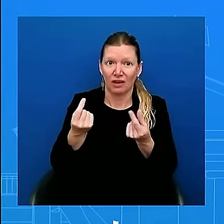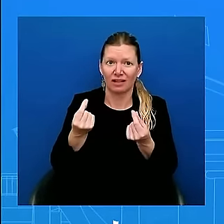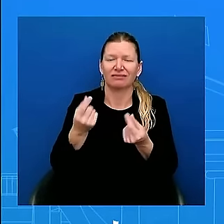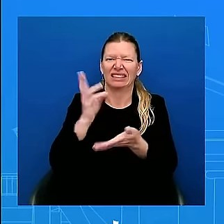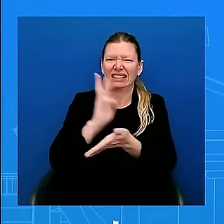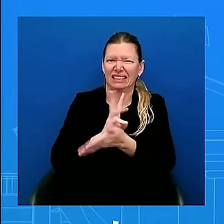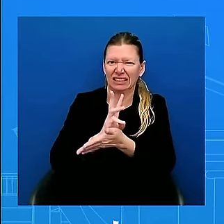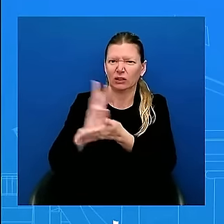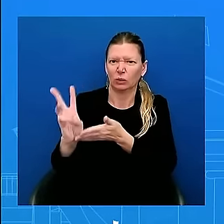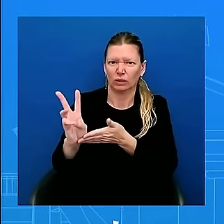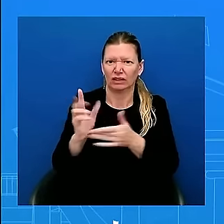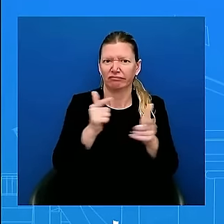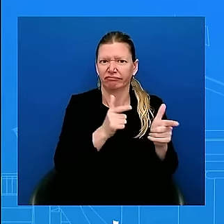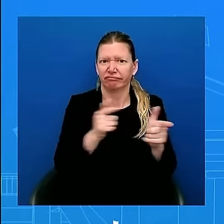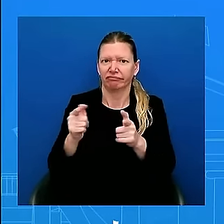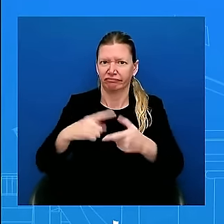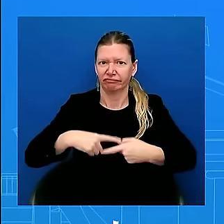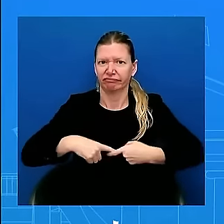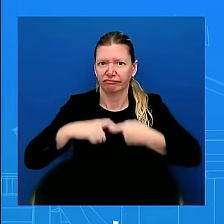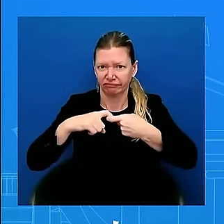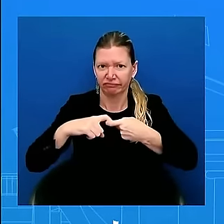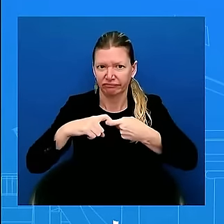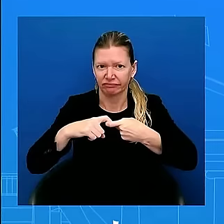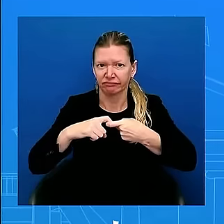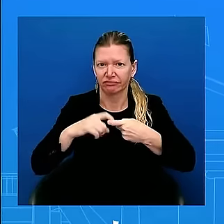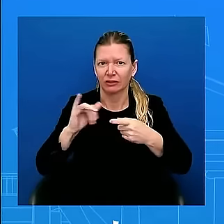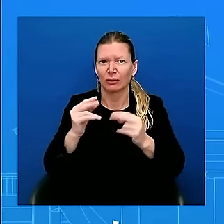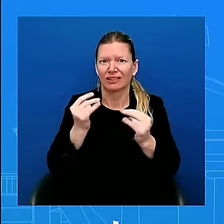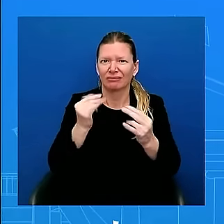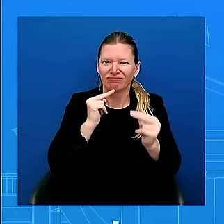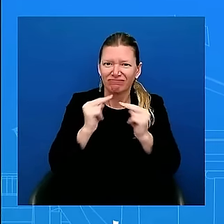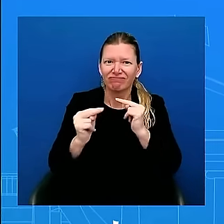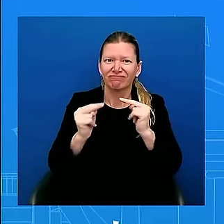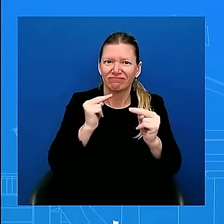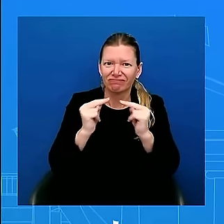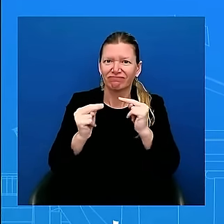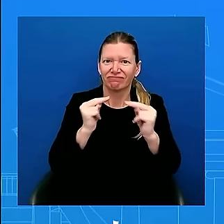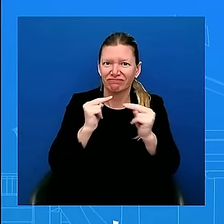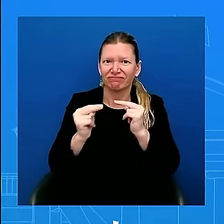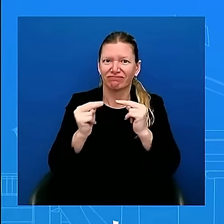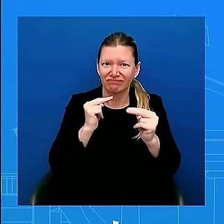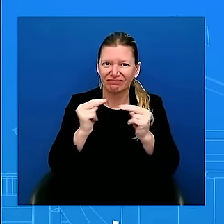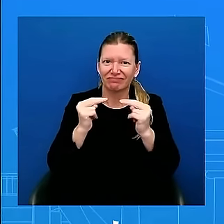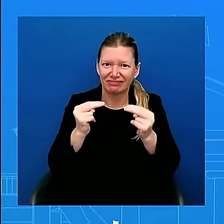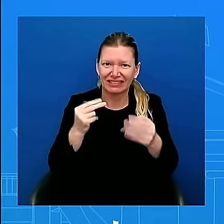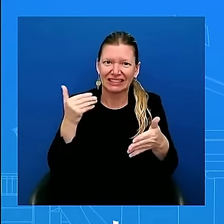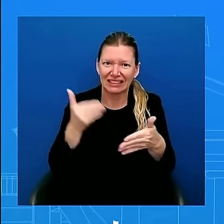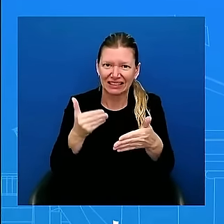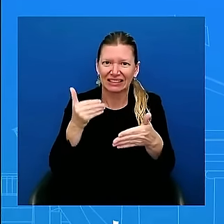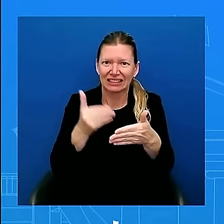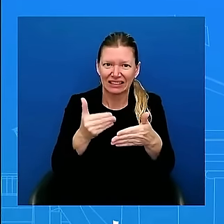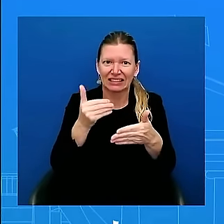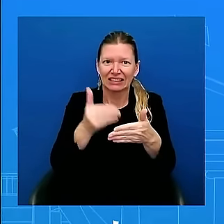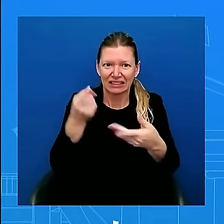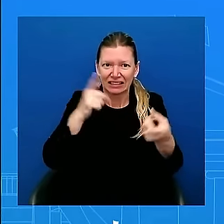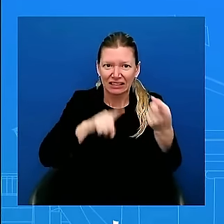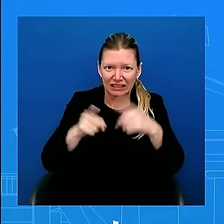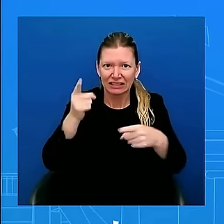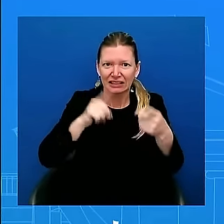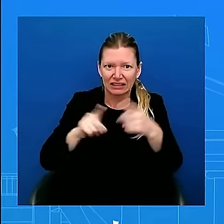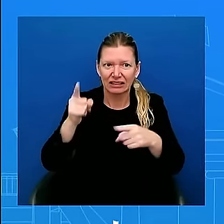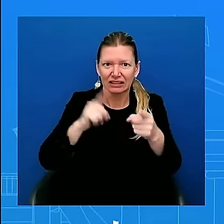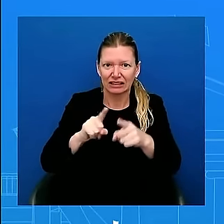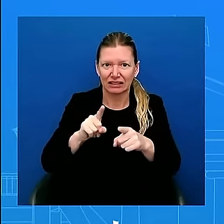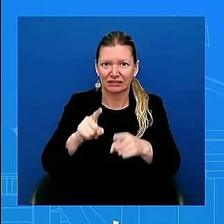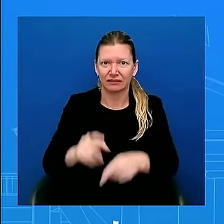negotiate to phase two. Get a cessation of hostilities and, more critically, get those hostages home. Good deal. Thanks, Karine. Thanks, Admiral. You mentioned in